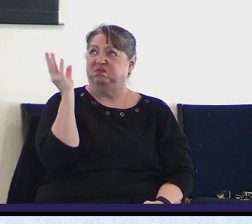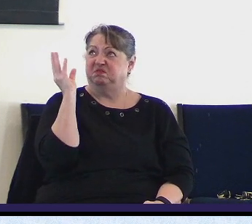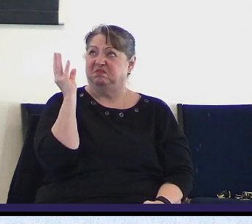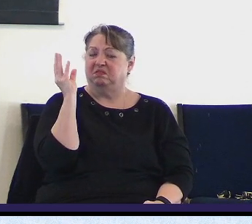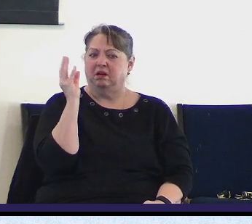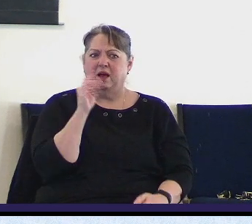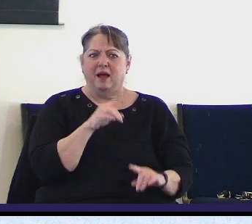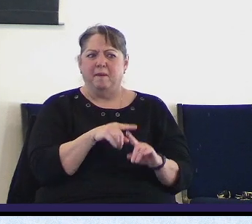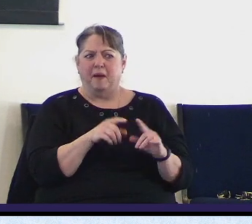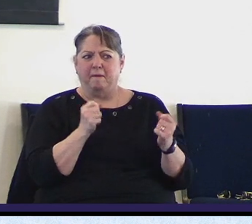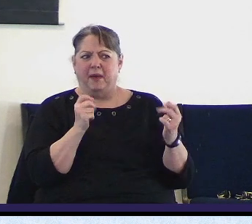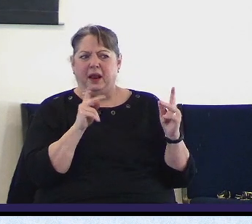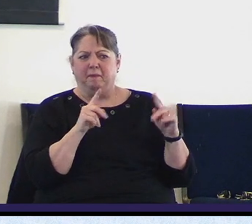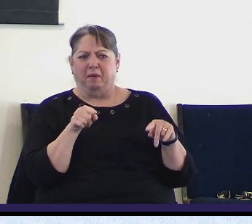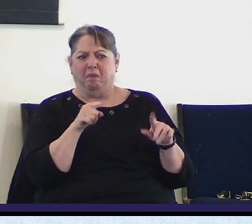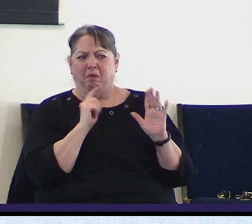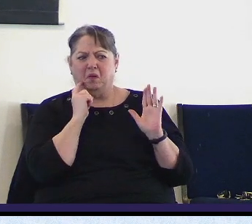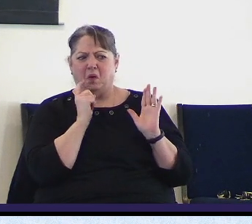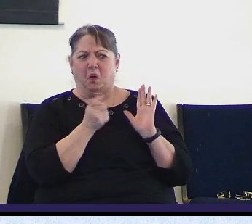something is not right